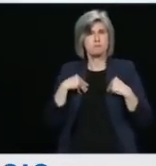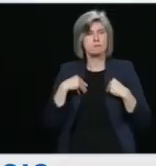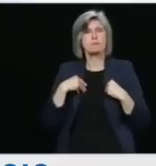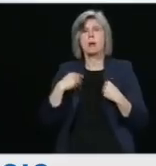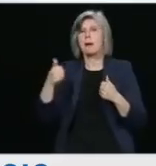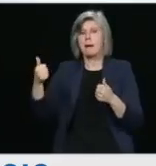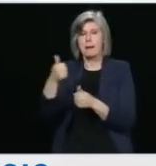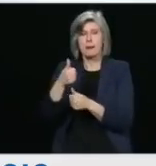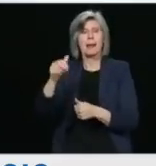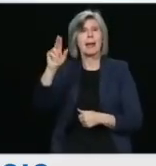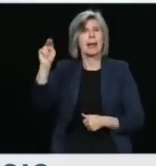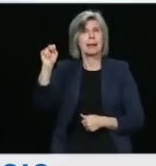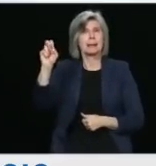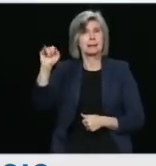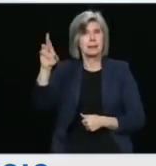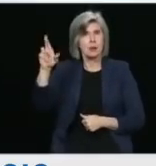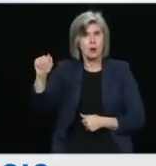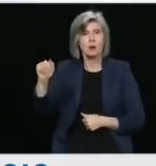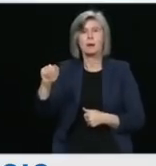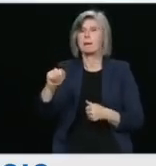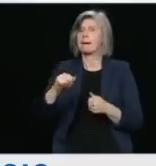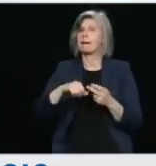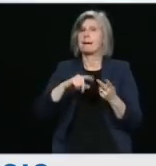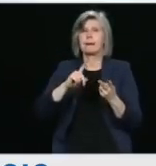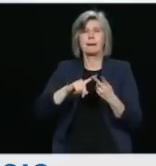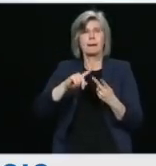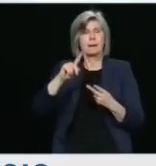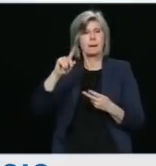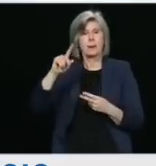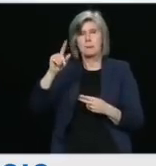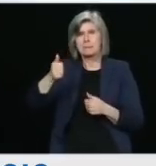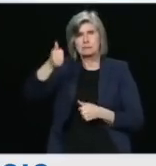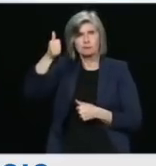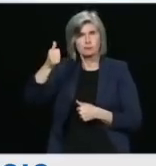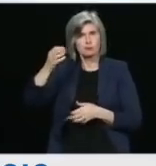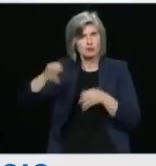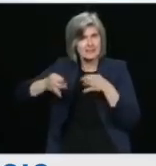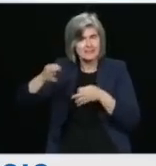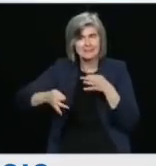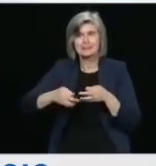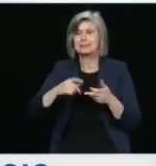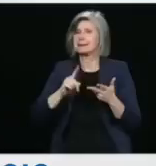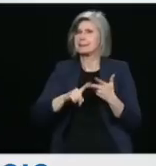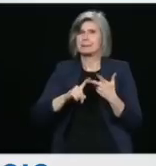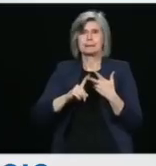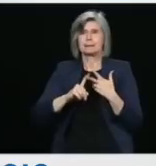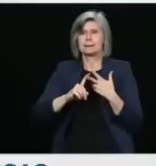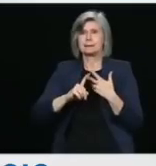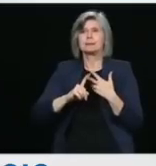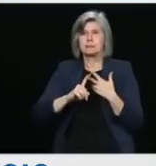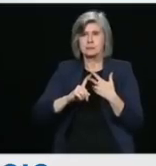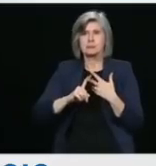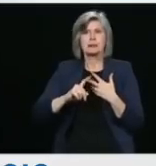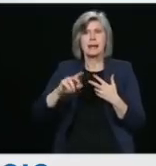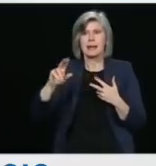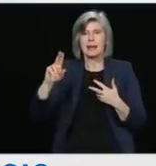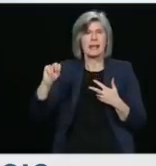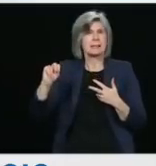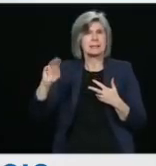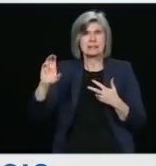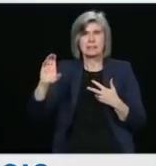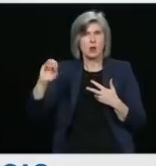Safety Minister and the Minister of Justice as required under the Act. And so, you know, we acknowledge that there